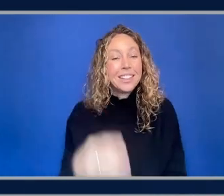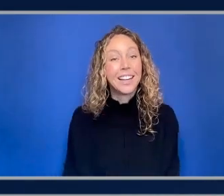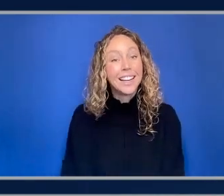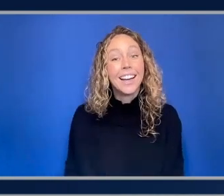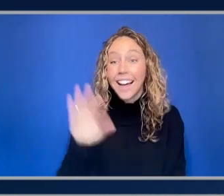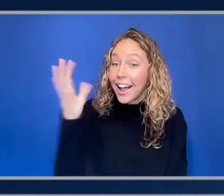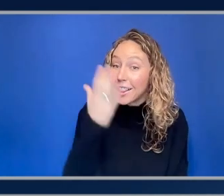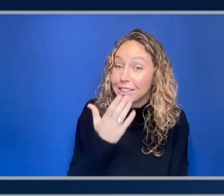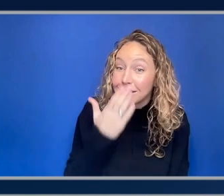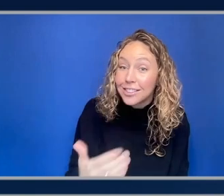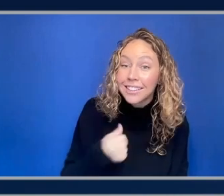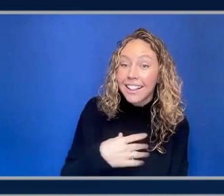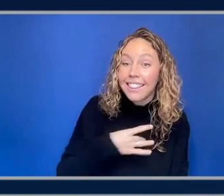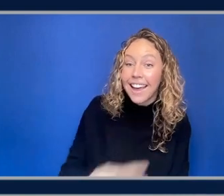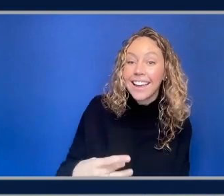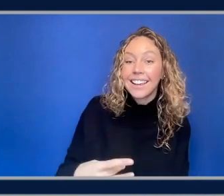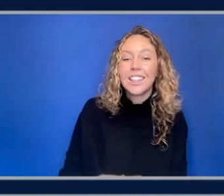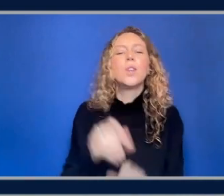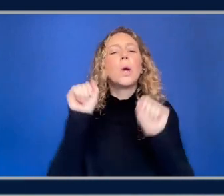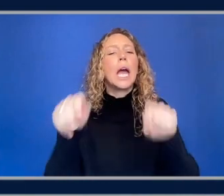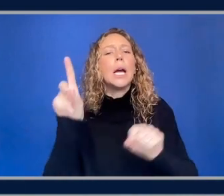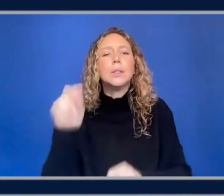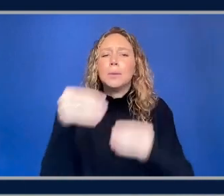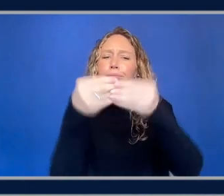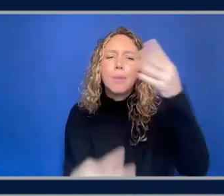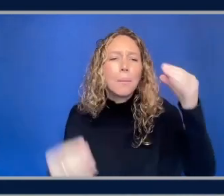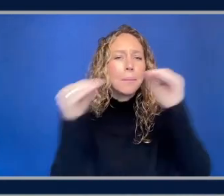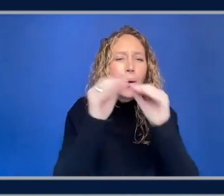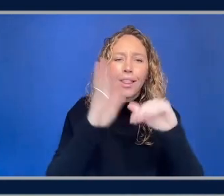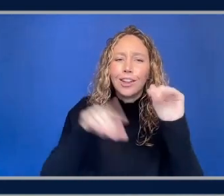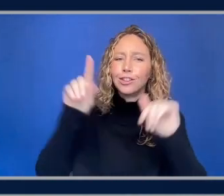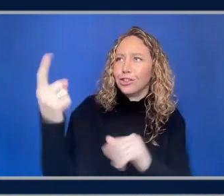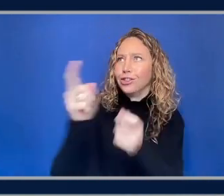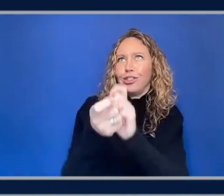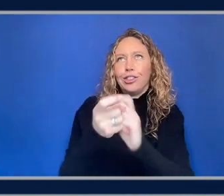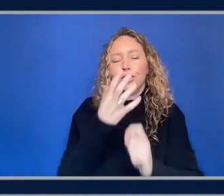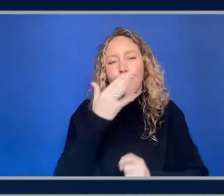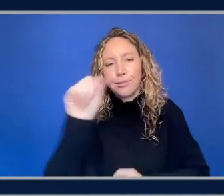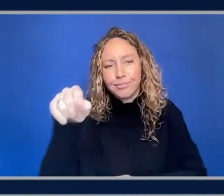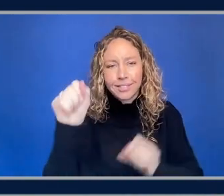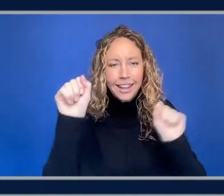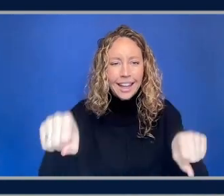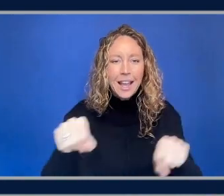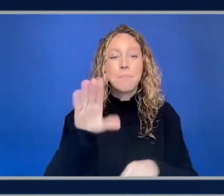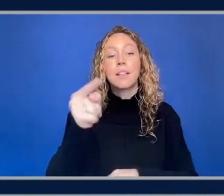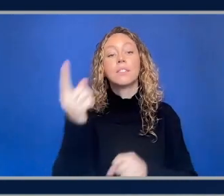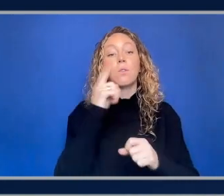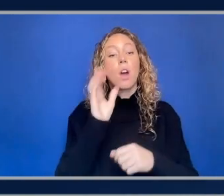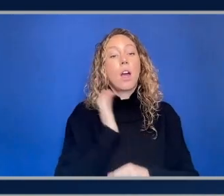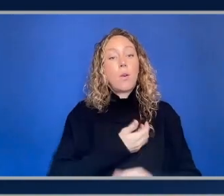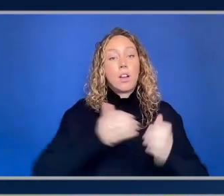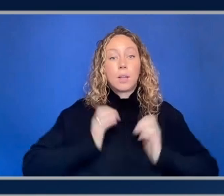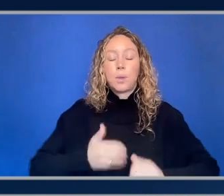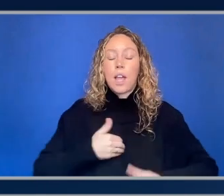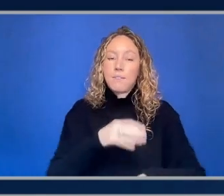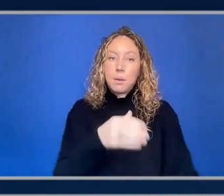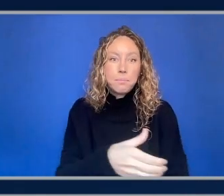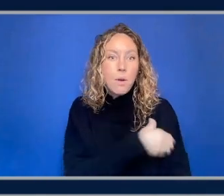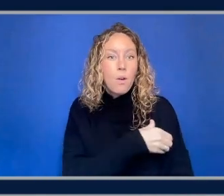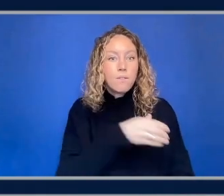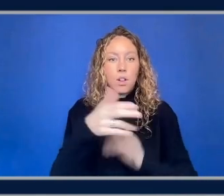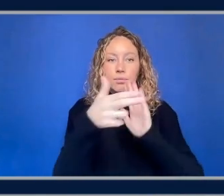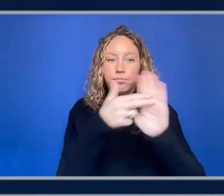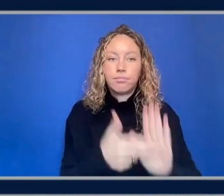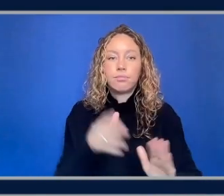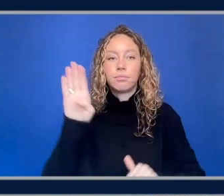can do a lot more than just that and you know this is very important for our customers who have really powerful brands and they've invested a lot in the